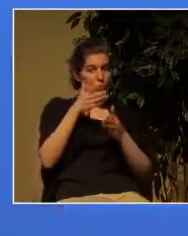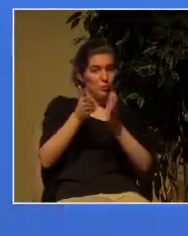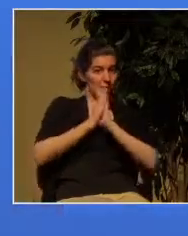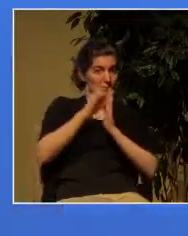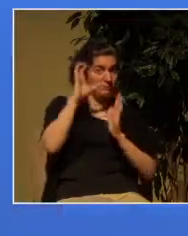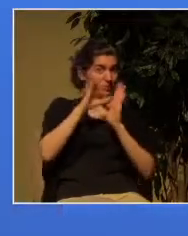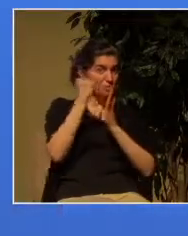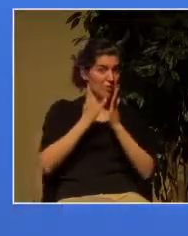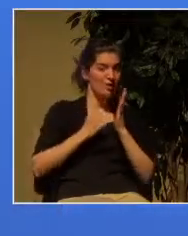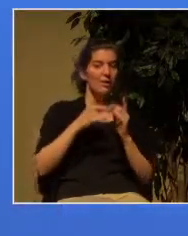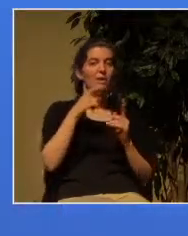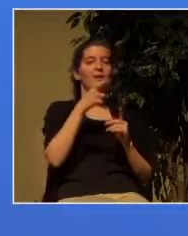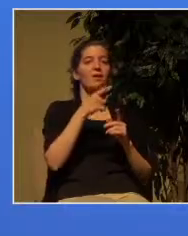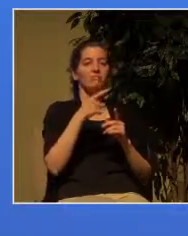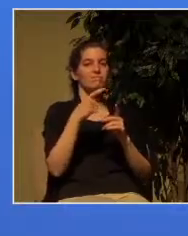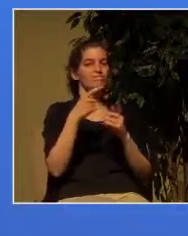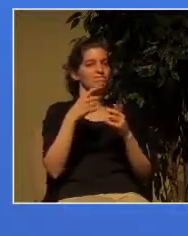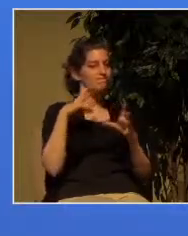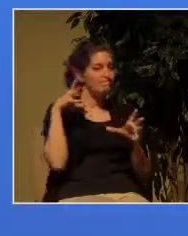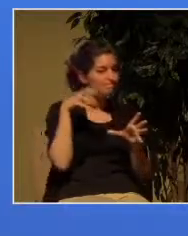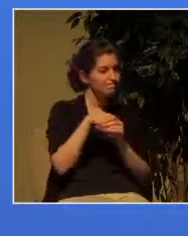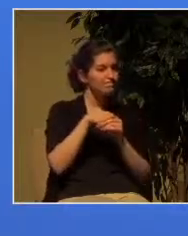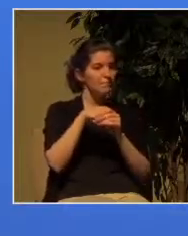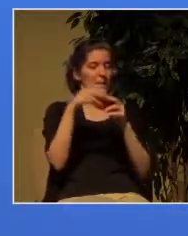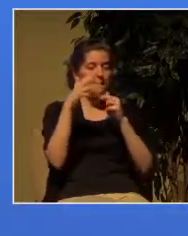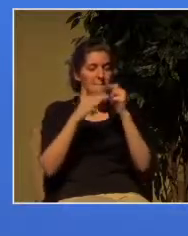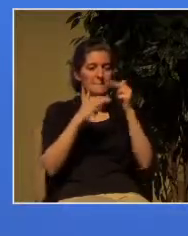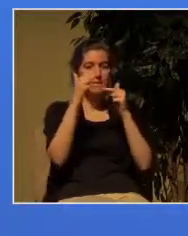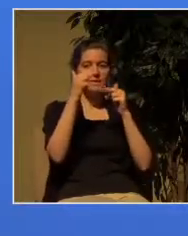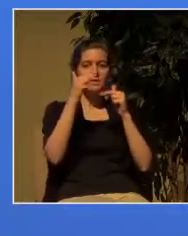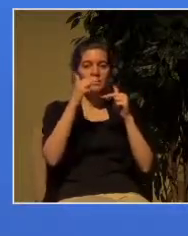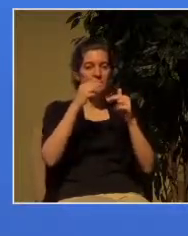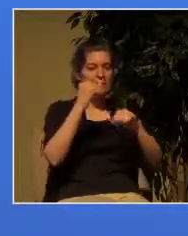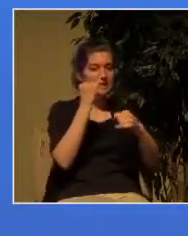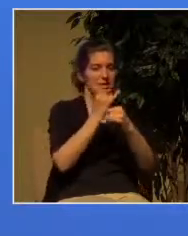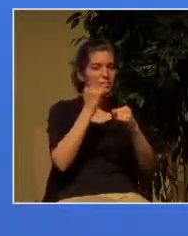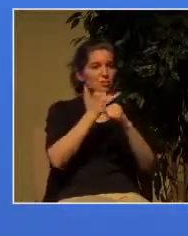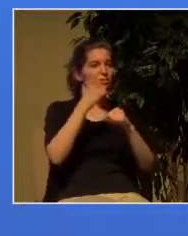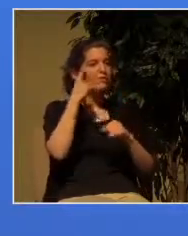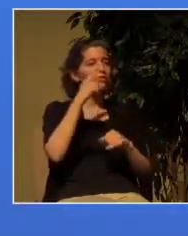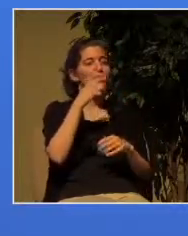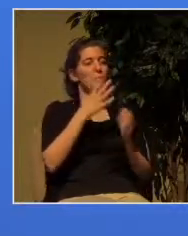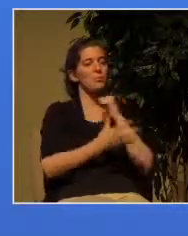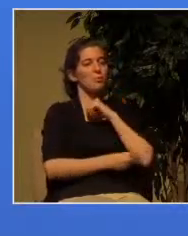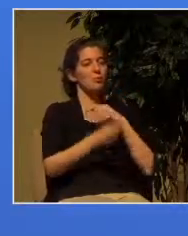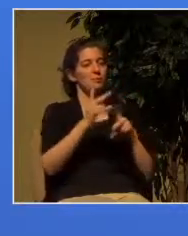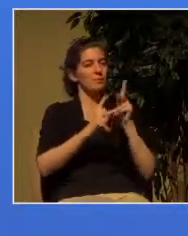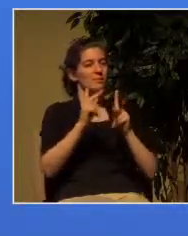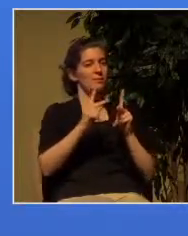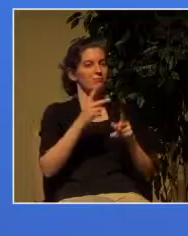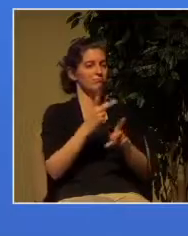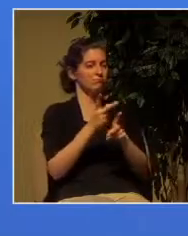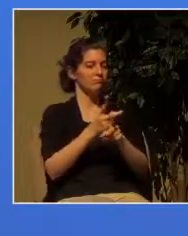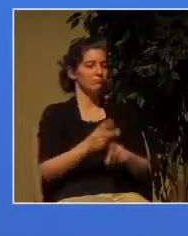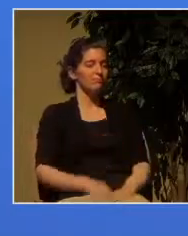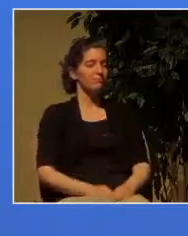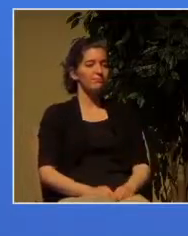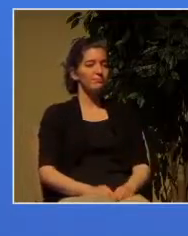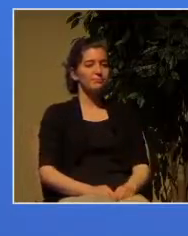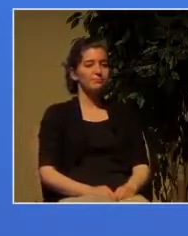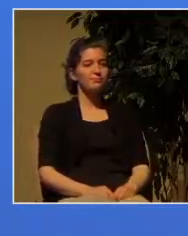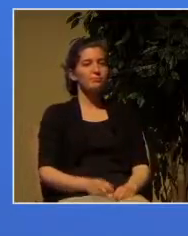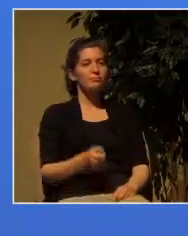institute for taking care of the poor and at the highest point of its history in the 1920s they had 1200